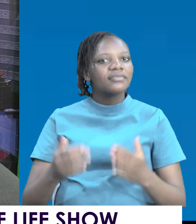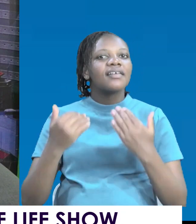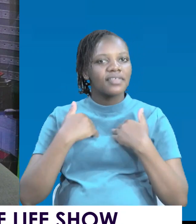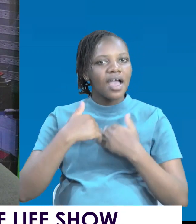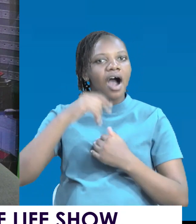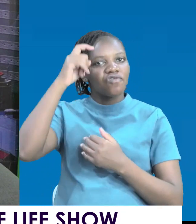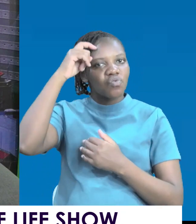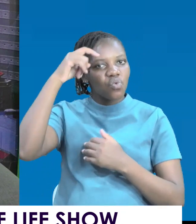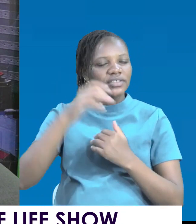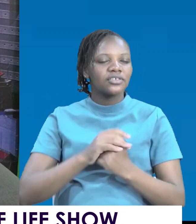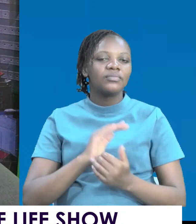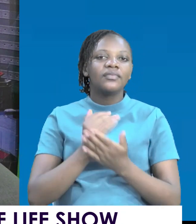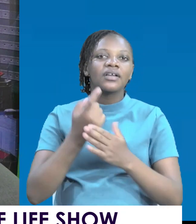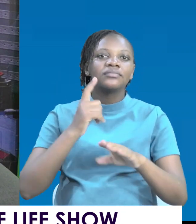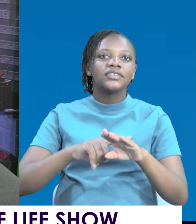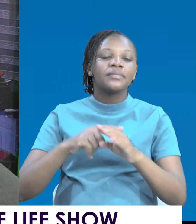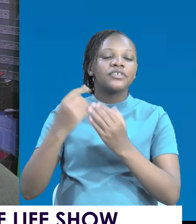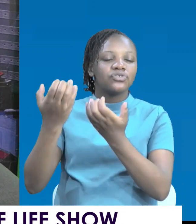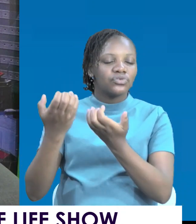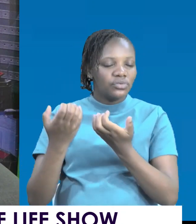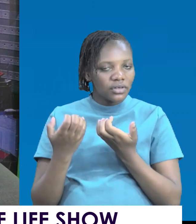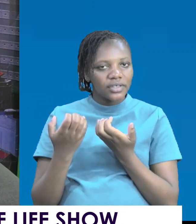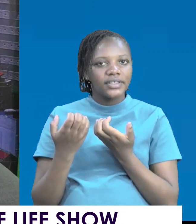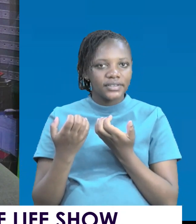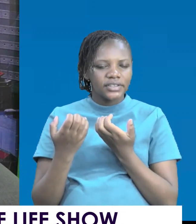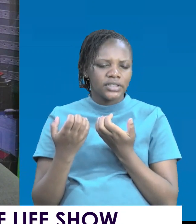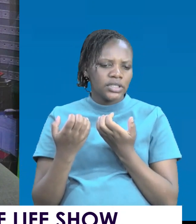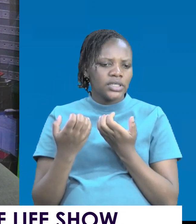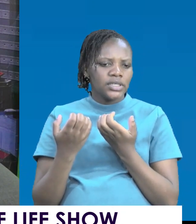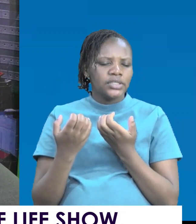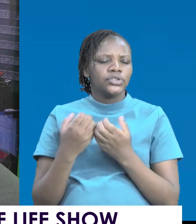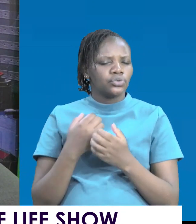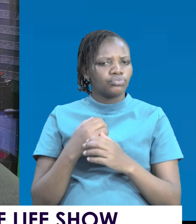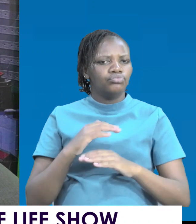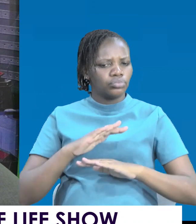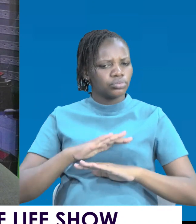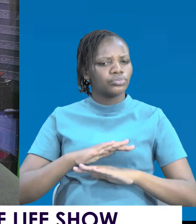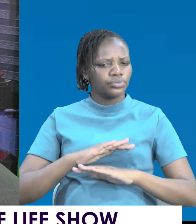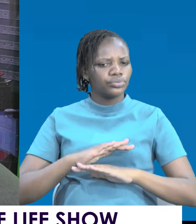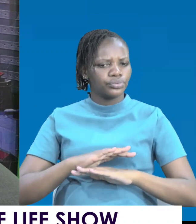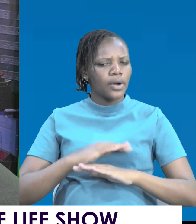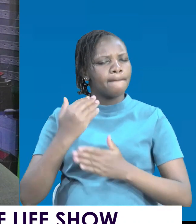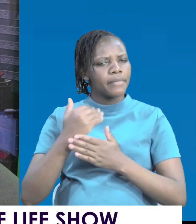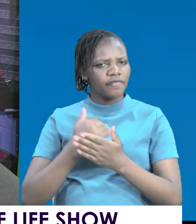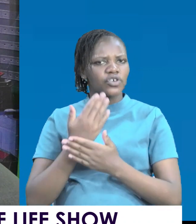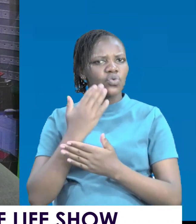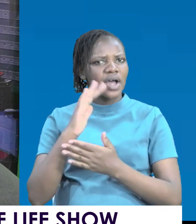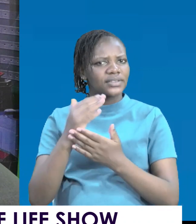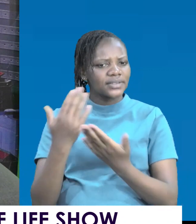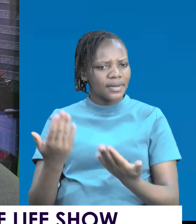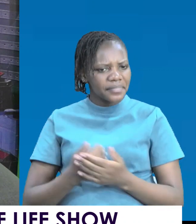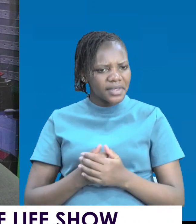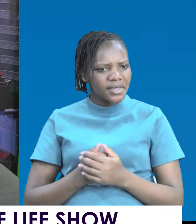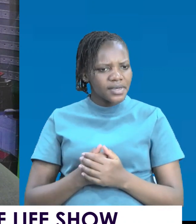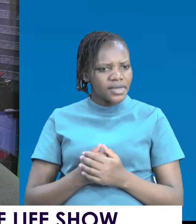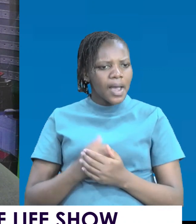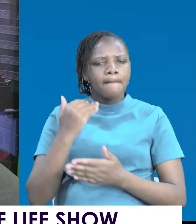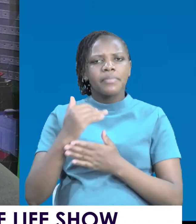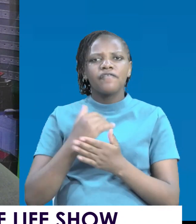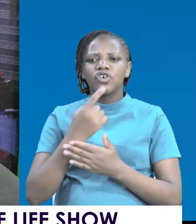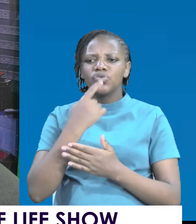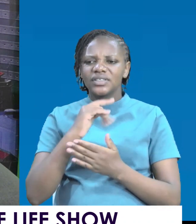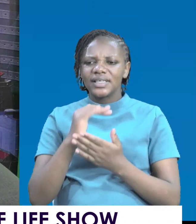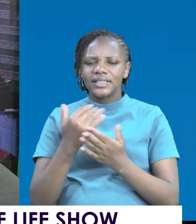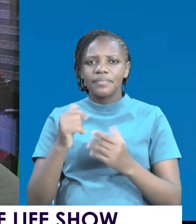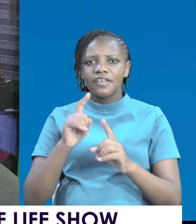Sometimes you need to take one, two, three, four, five seconds before you answer. Think through before you bring out some